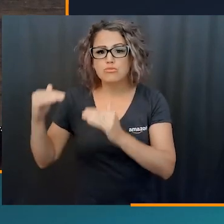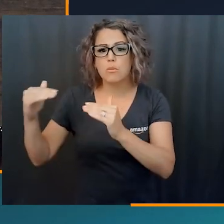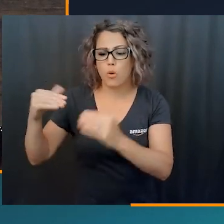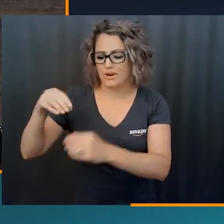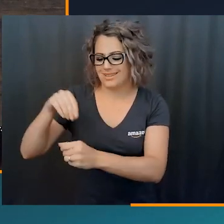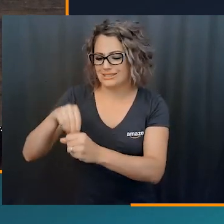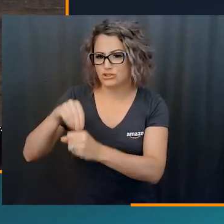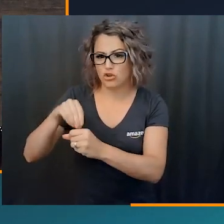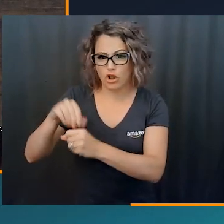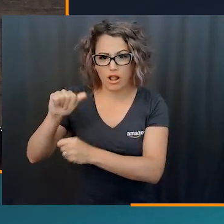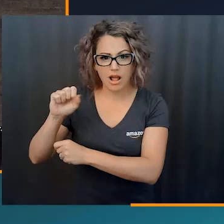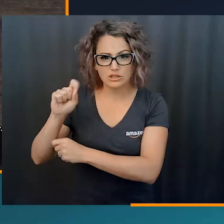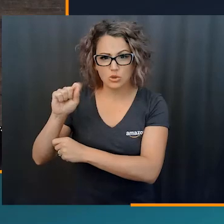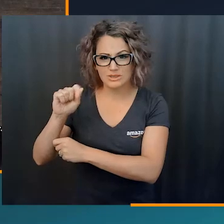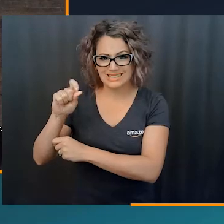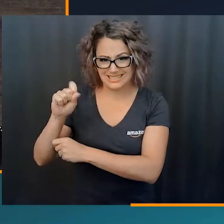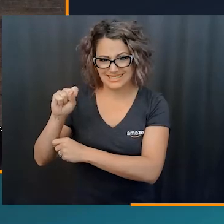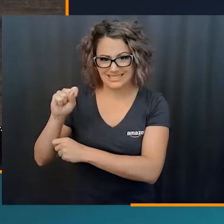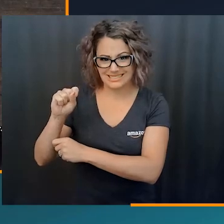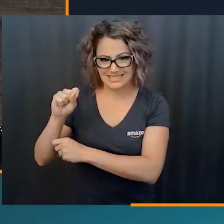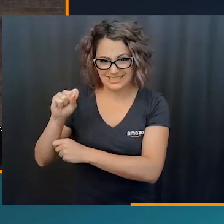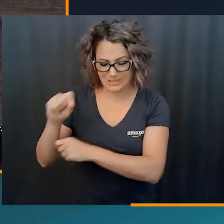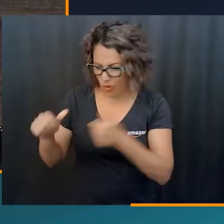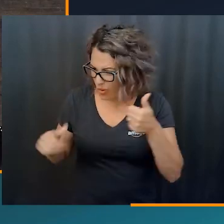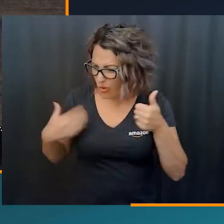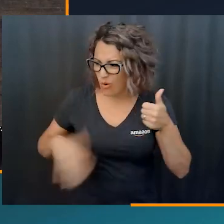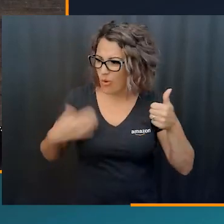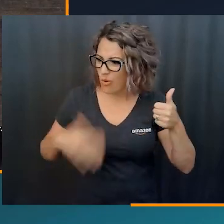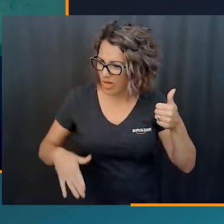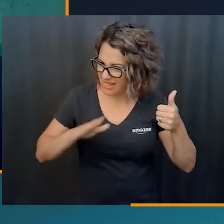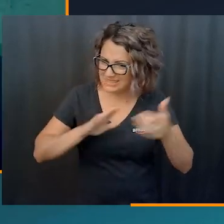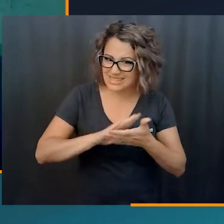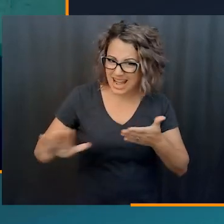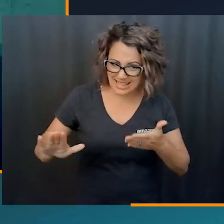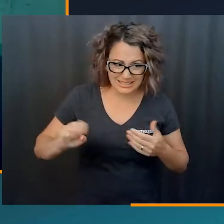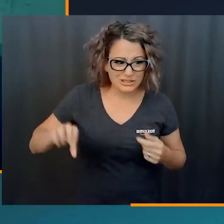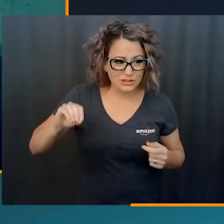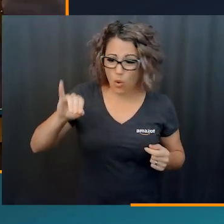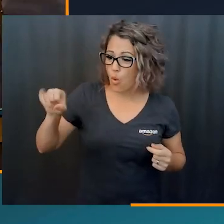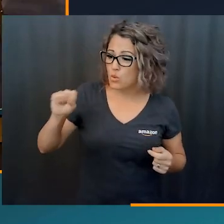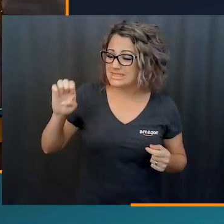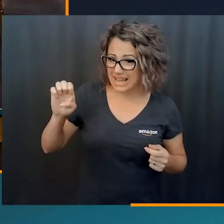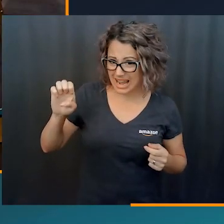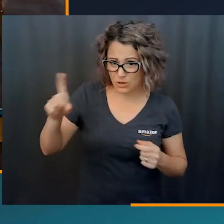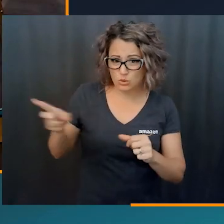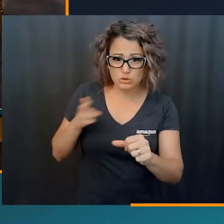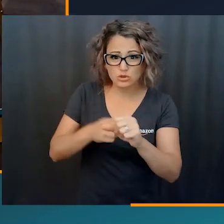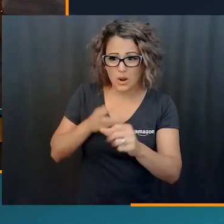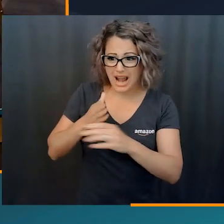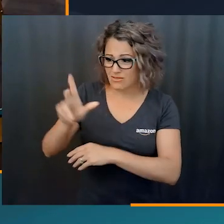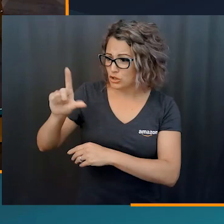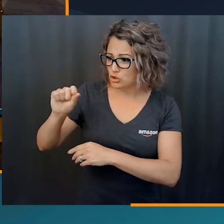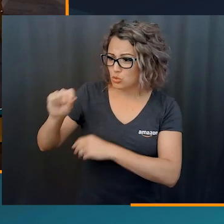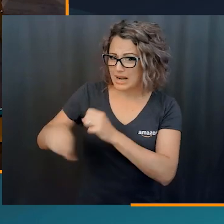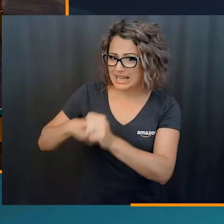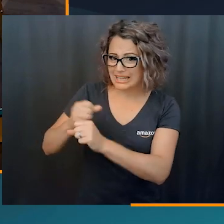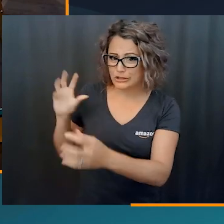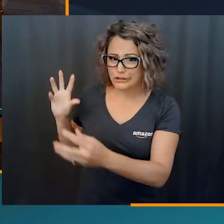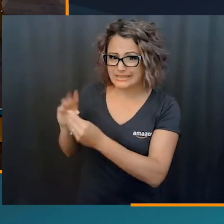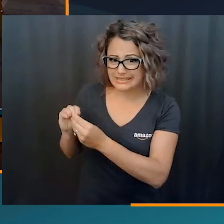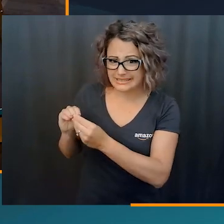focus is to help promote internal associates from within. Awesome. I love that. So, Jose, you came to Amazon